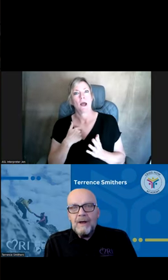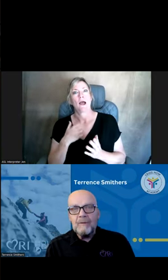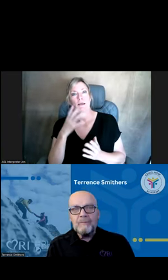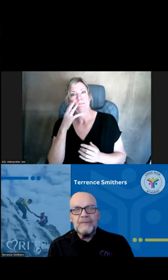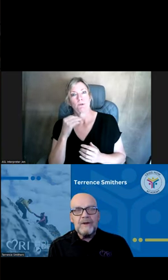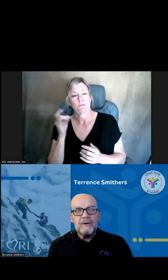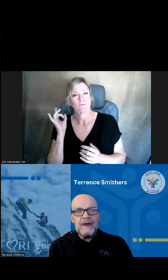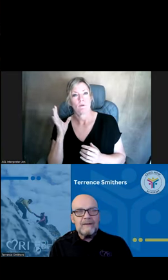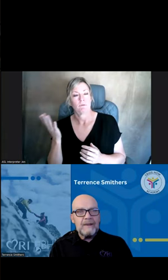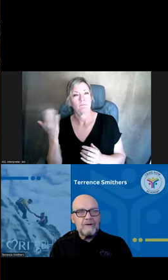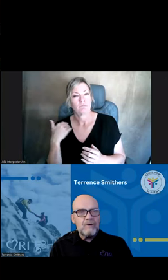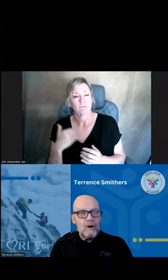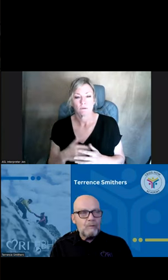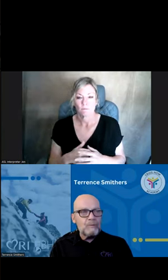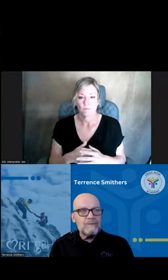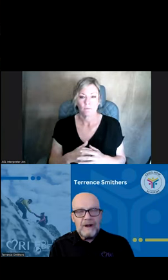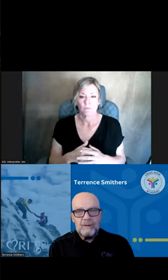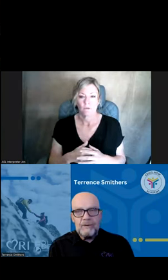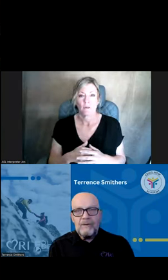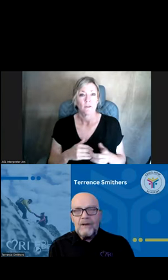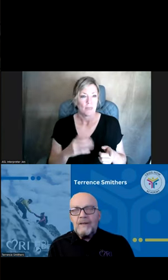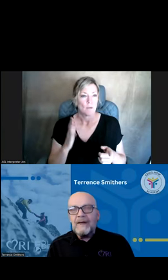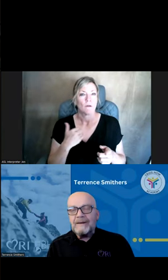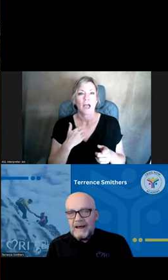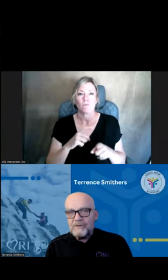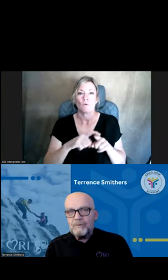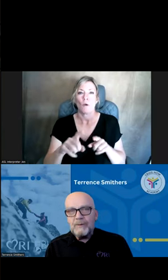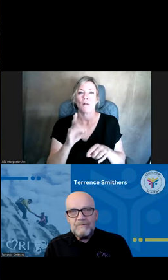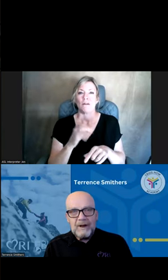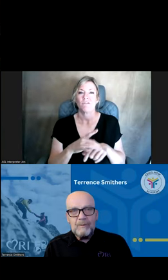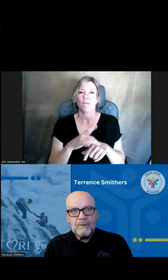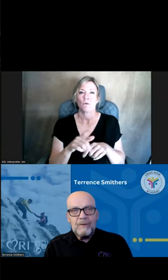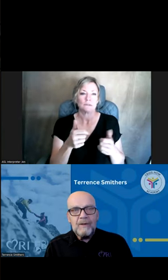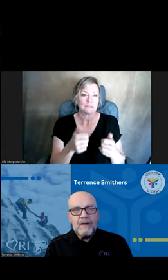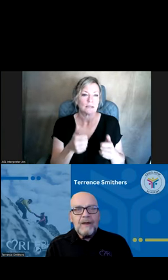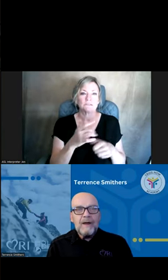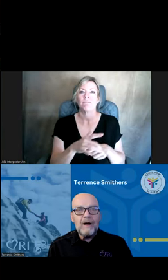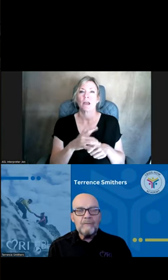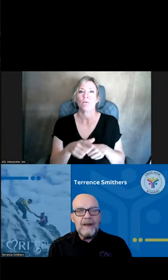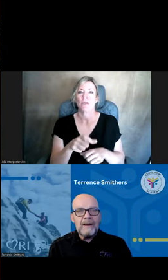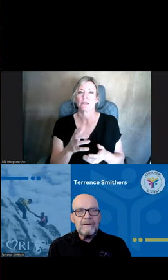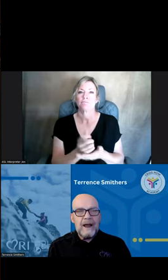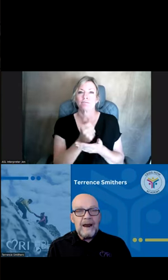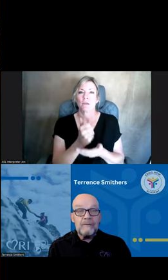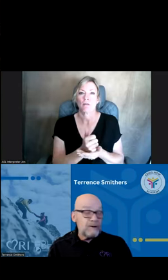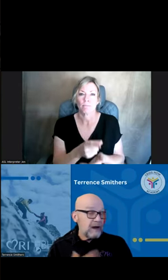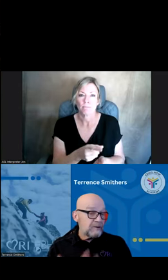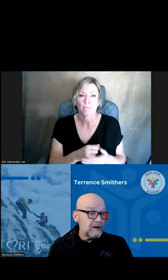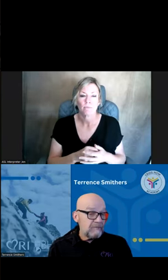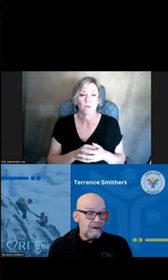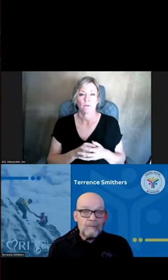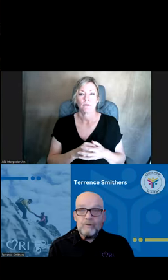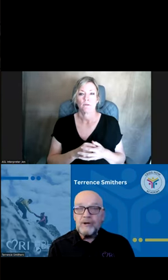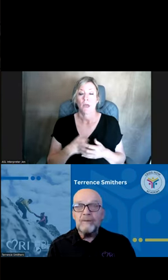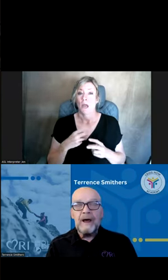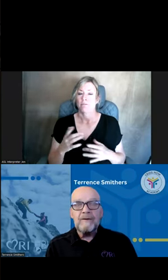you know, that call will be available. That text will be available. And I do